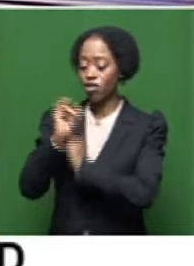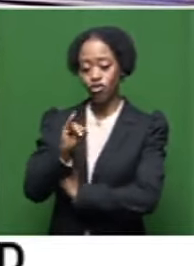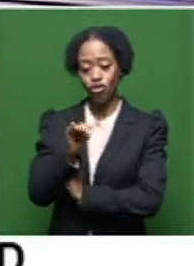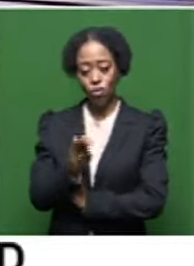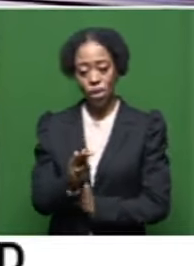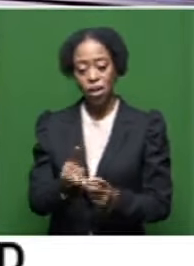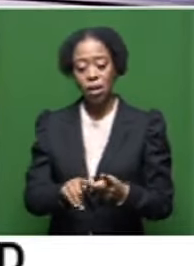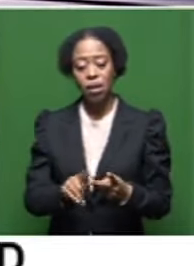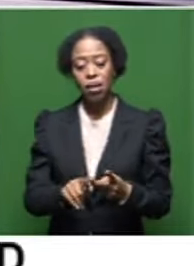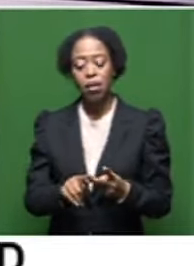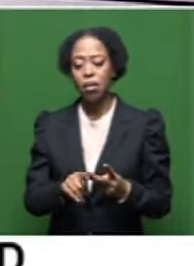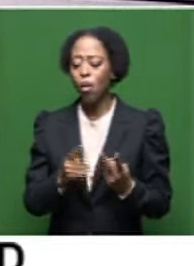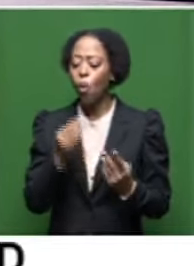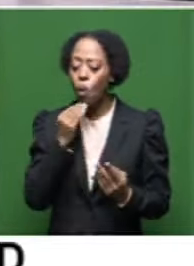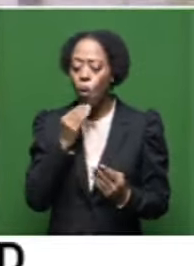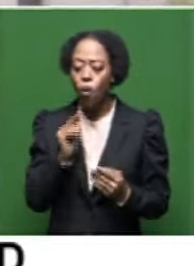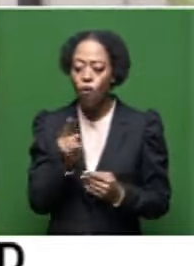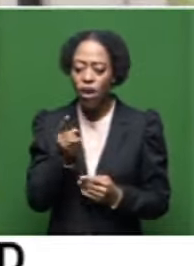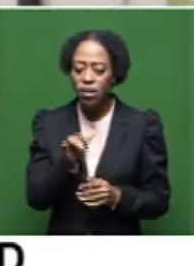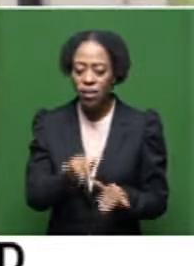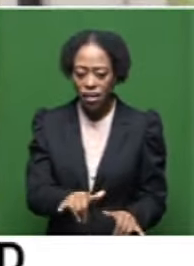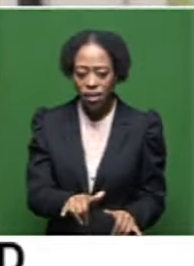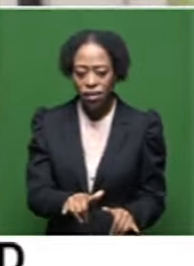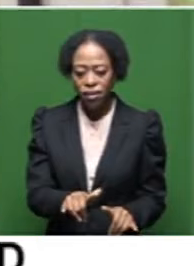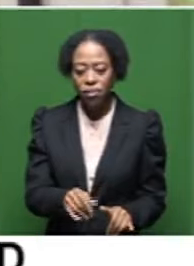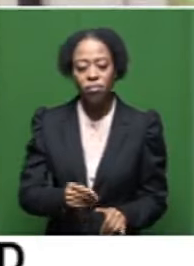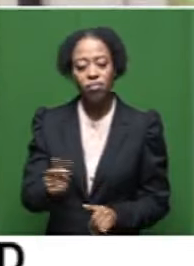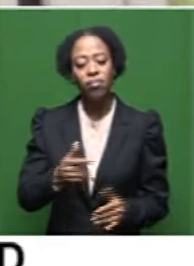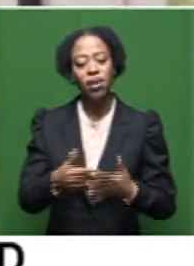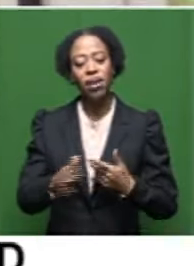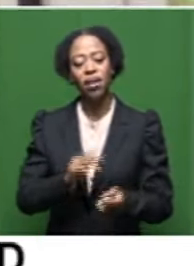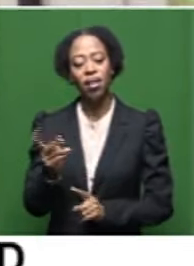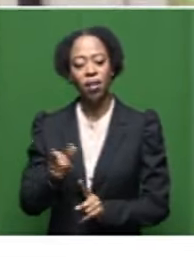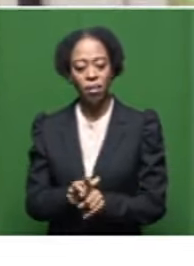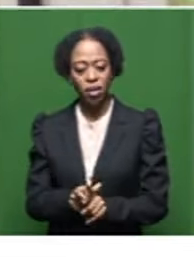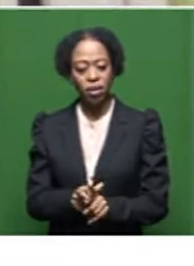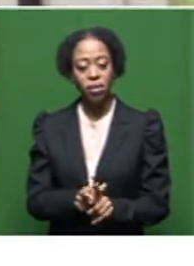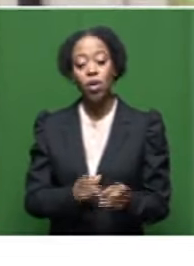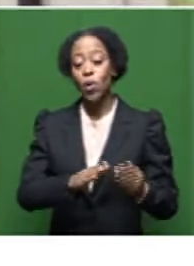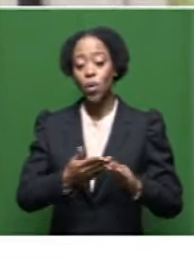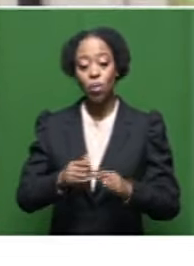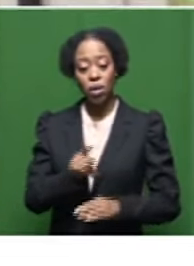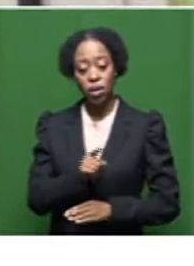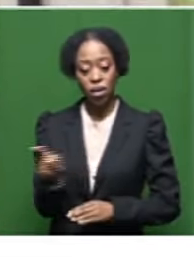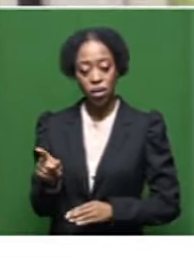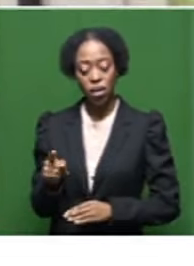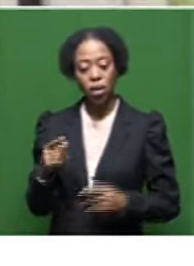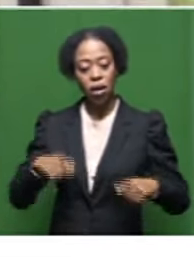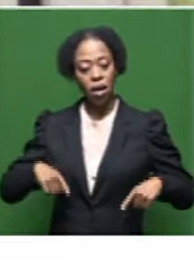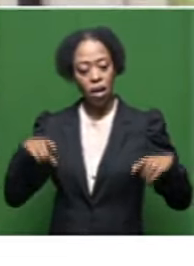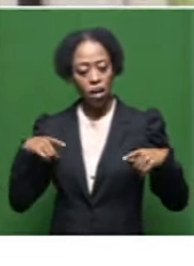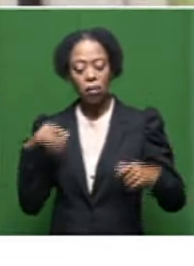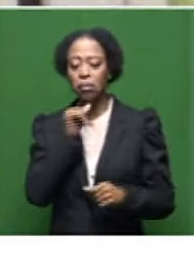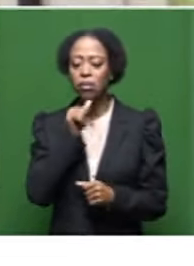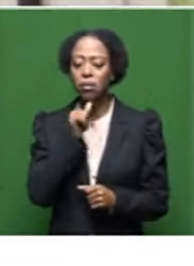and its inhabitants better than anybody else that I knew. In every community where he lived, whether